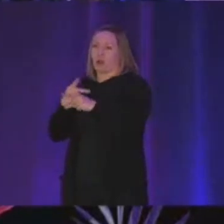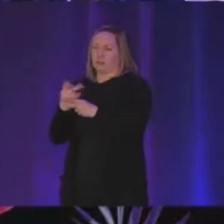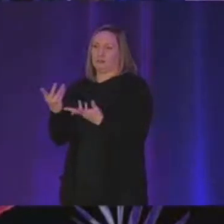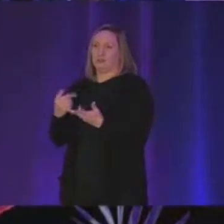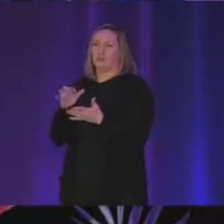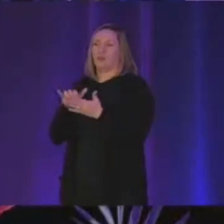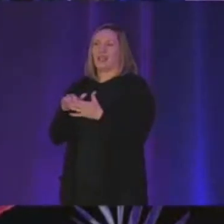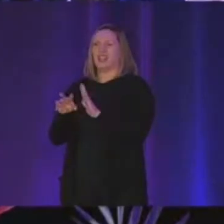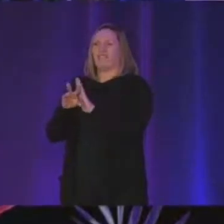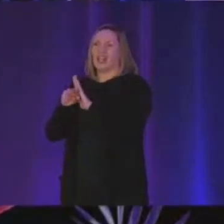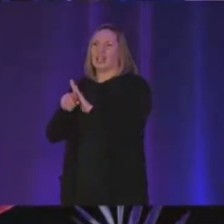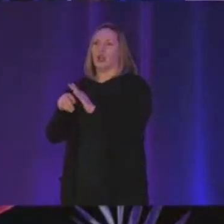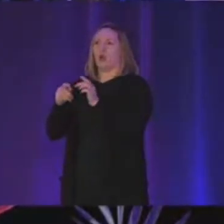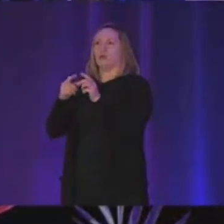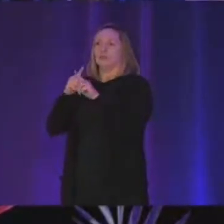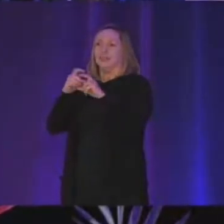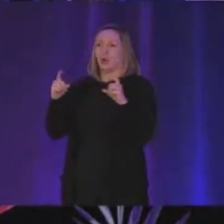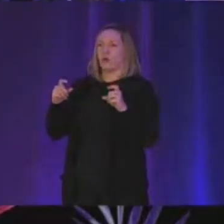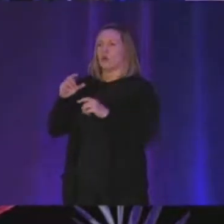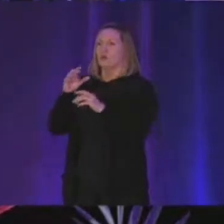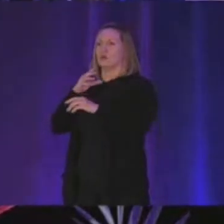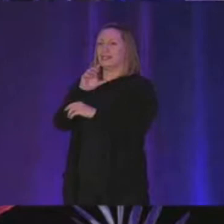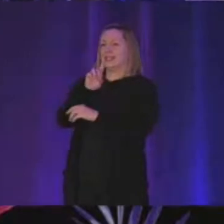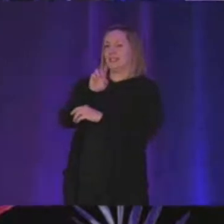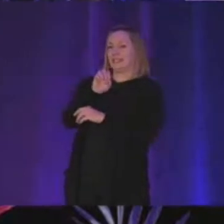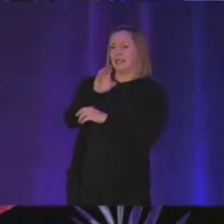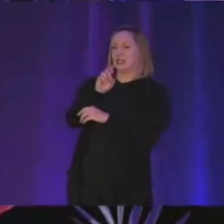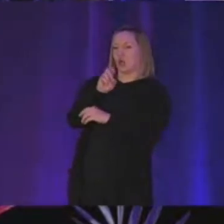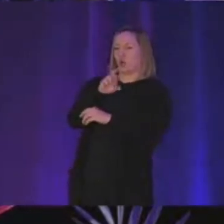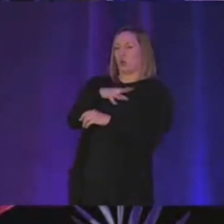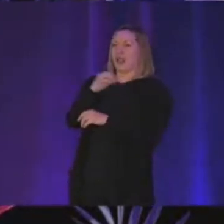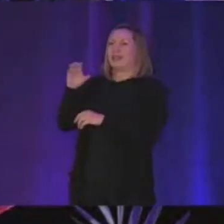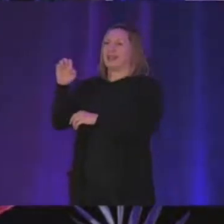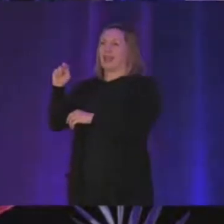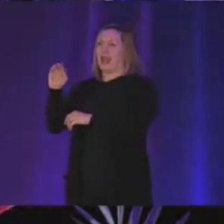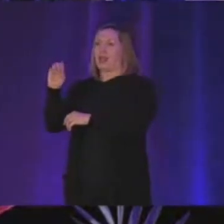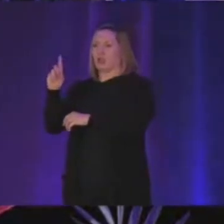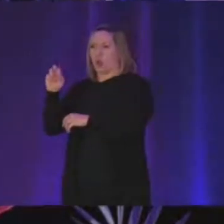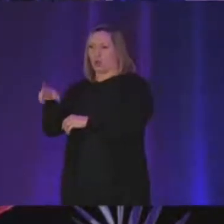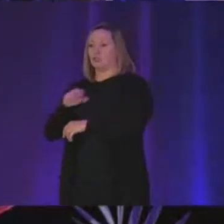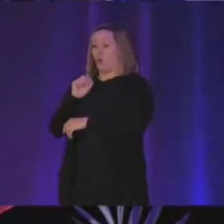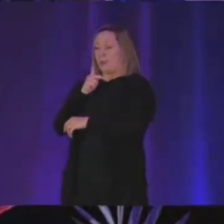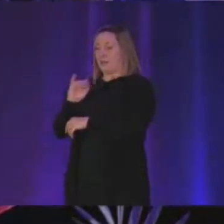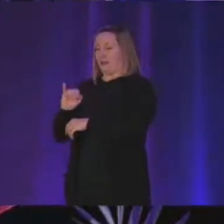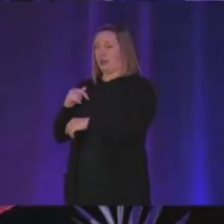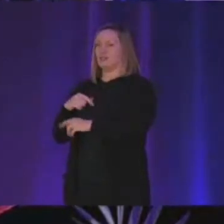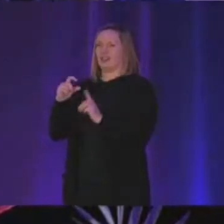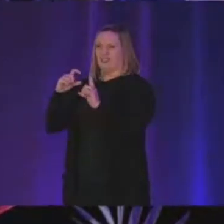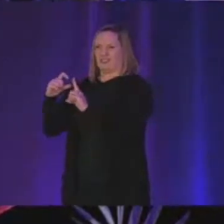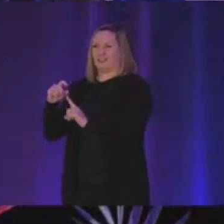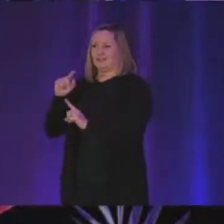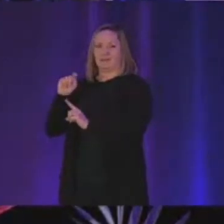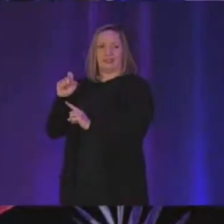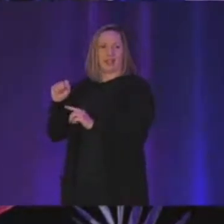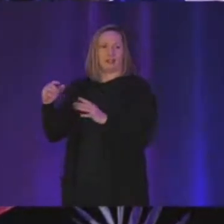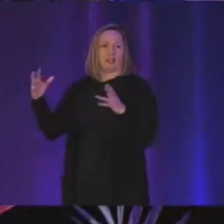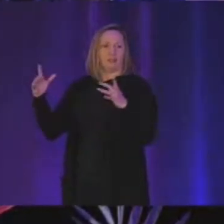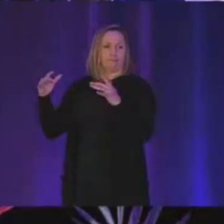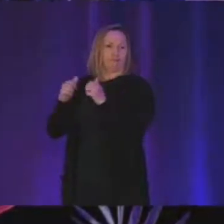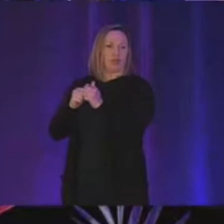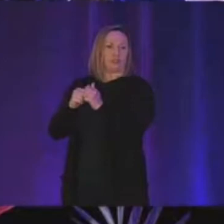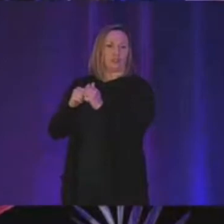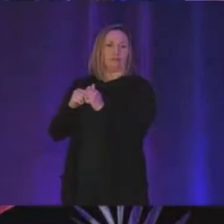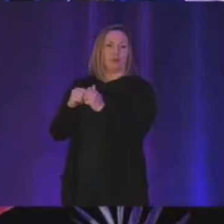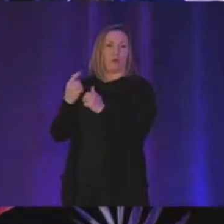this is like video decoder and video encoder and the api is like it takes a bunch of options and one of them is